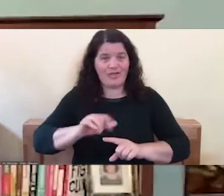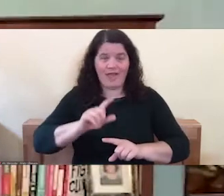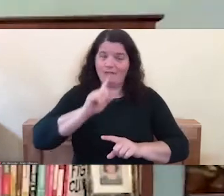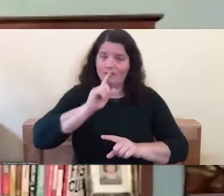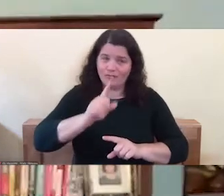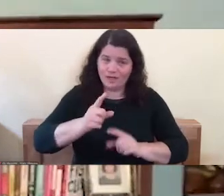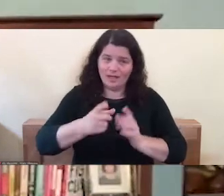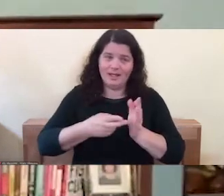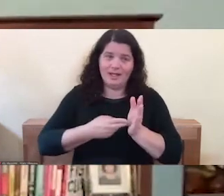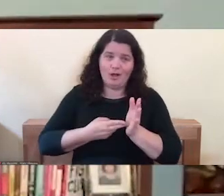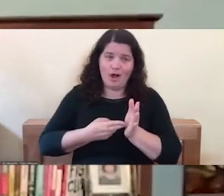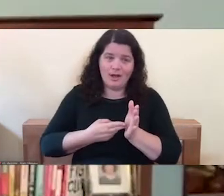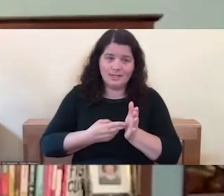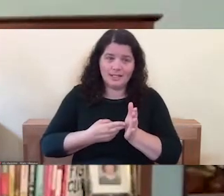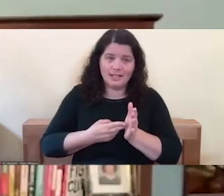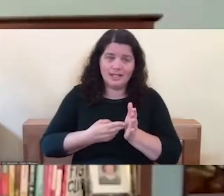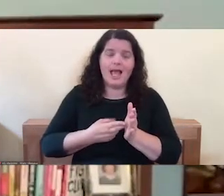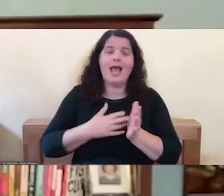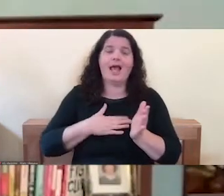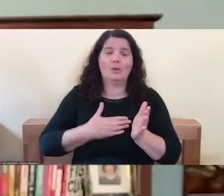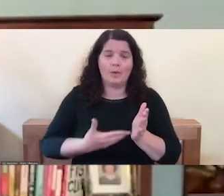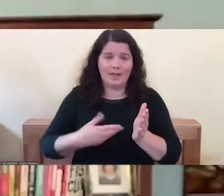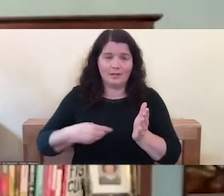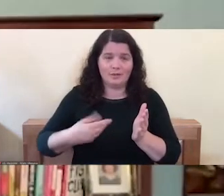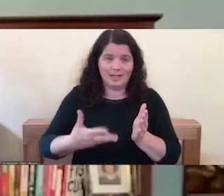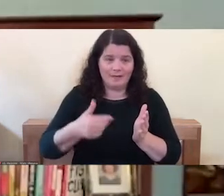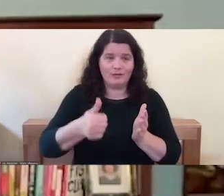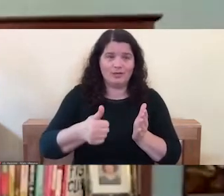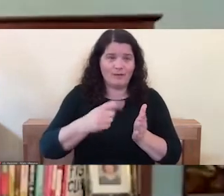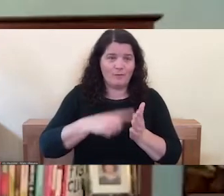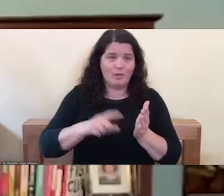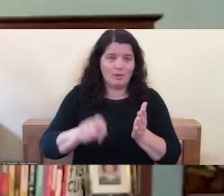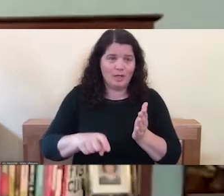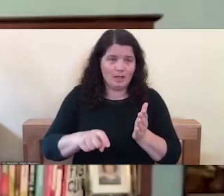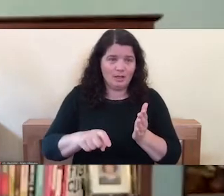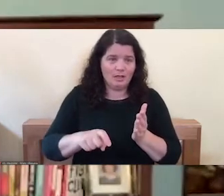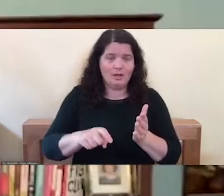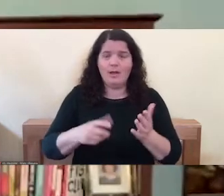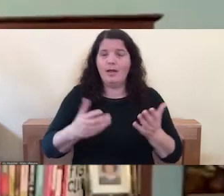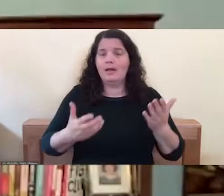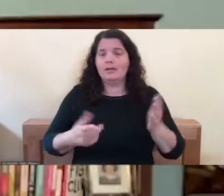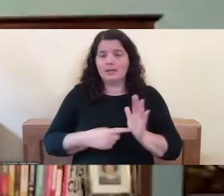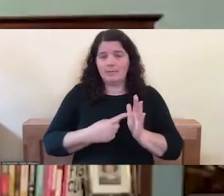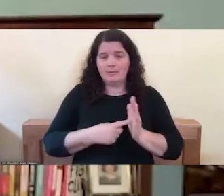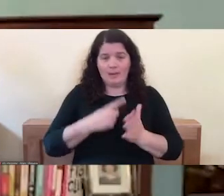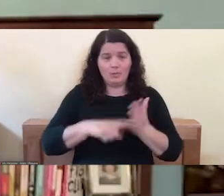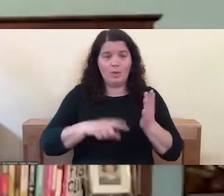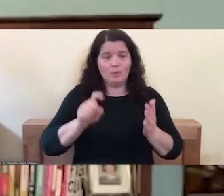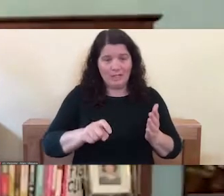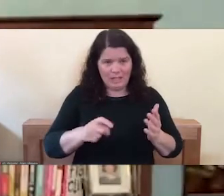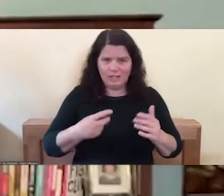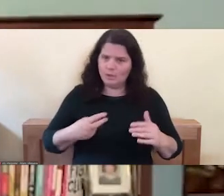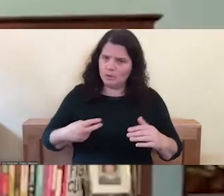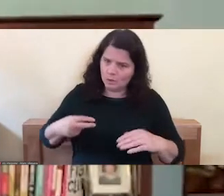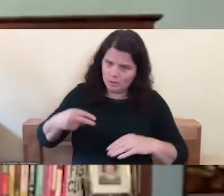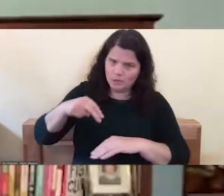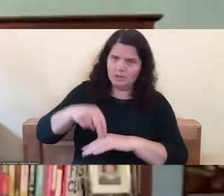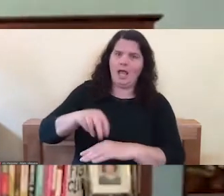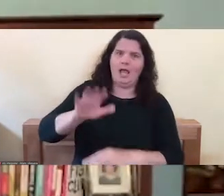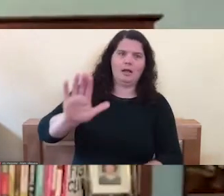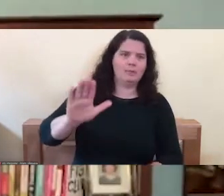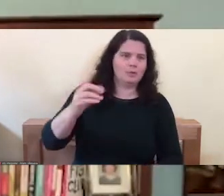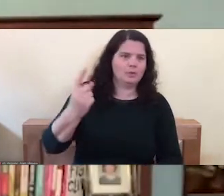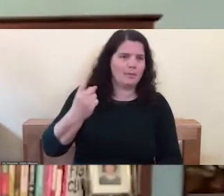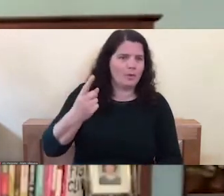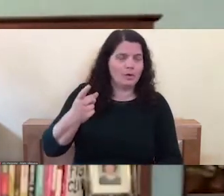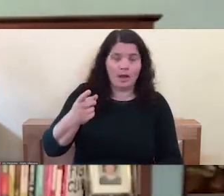which means sometimes what you need may be to like stand up to someone, which may be scary, but that's why kindness